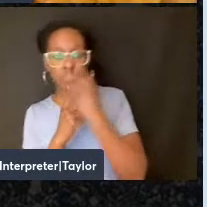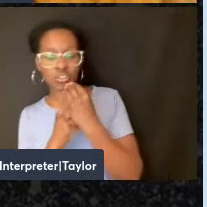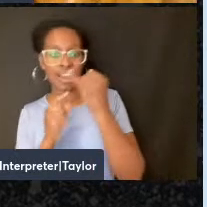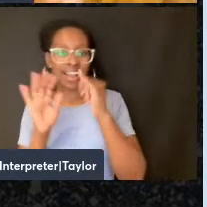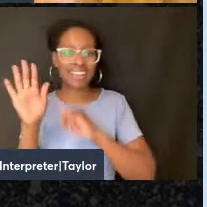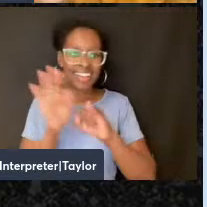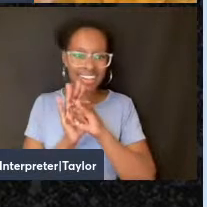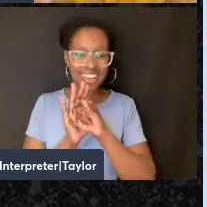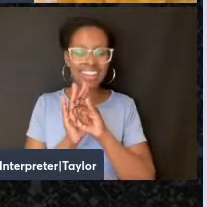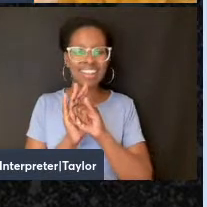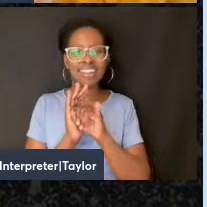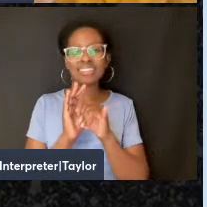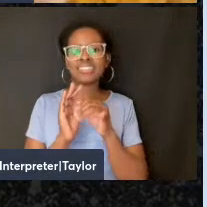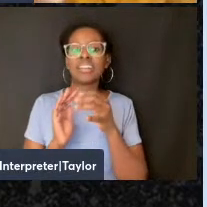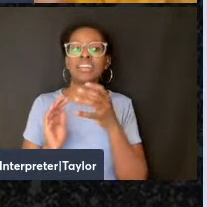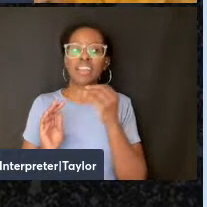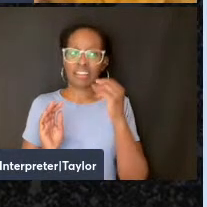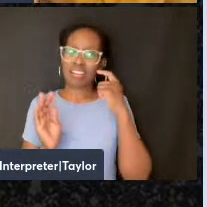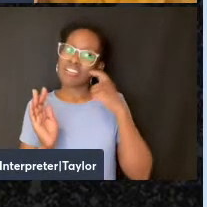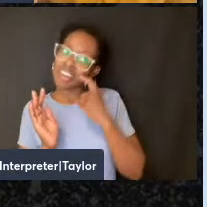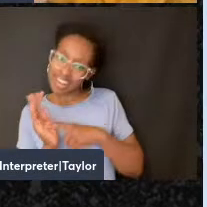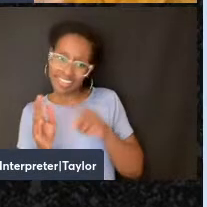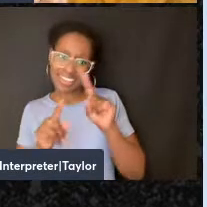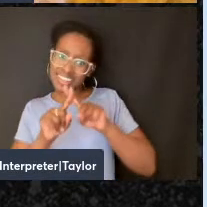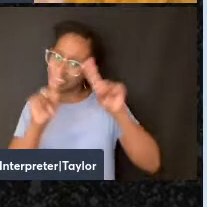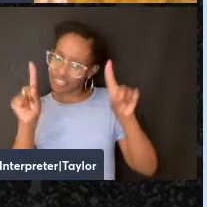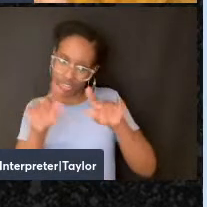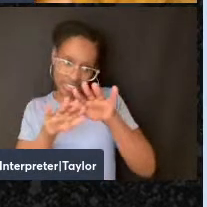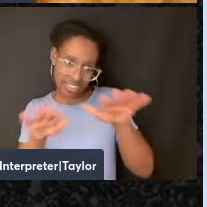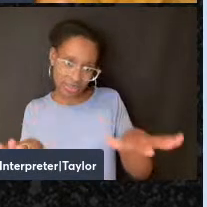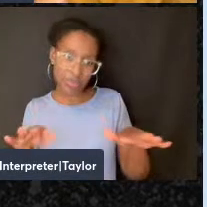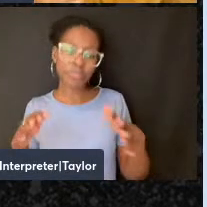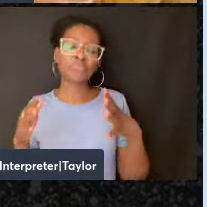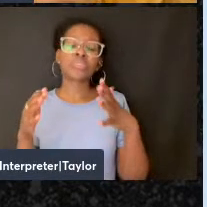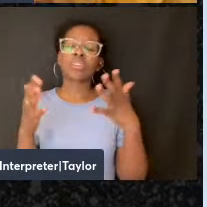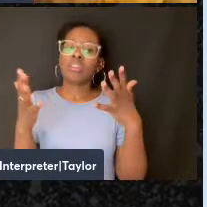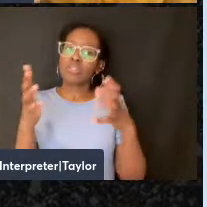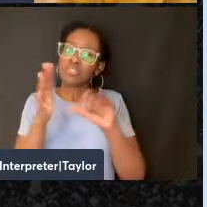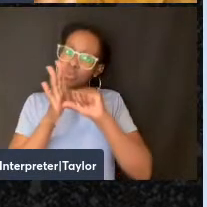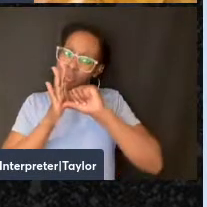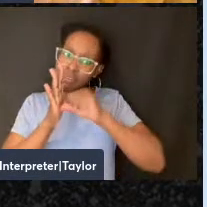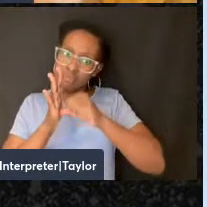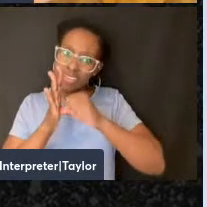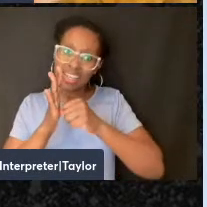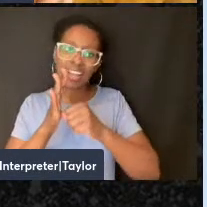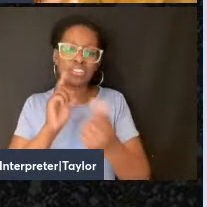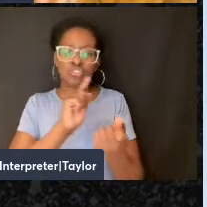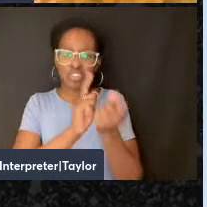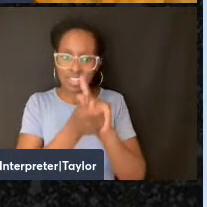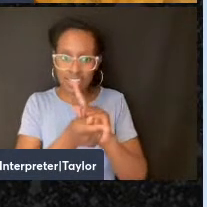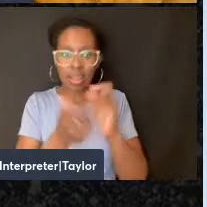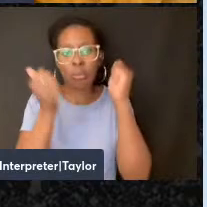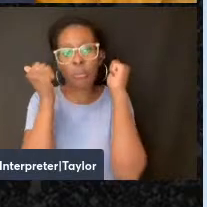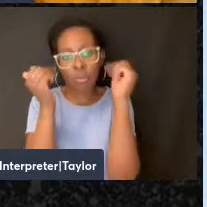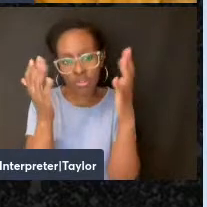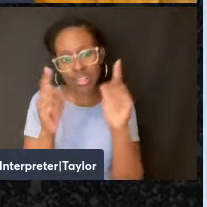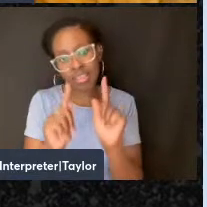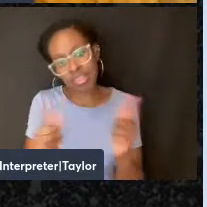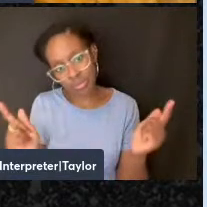difference by by emphasizing translation multilingualism and these